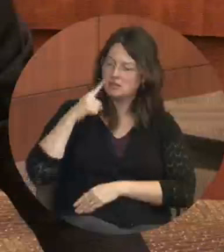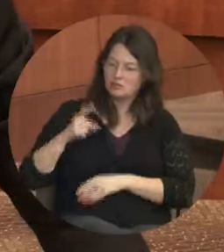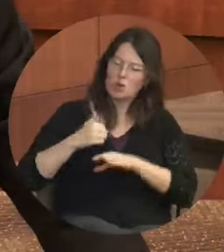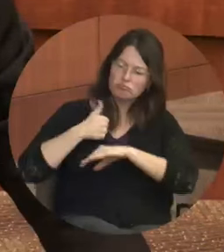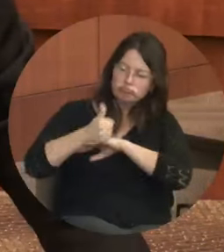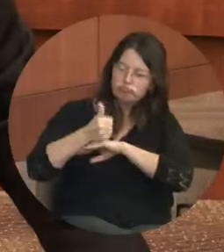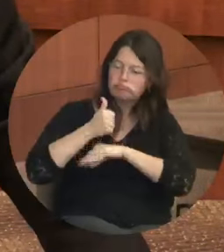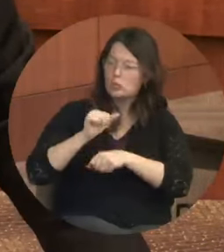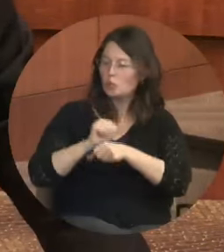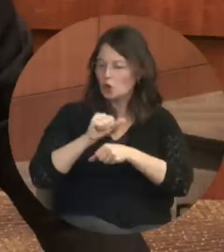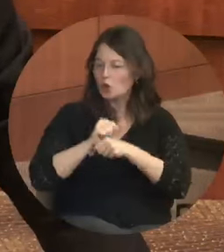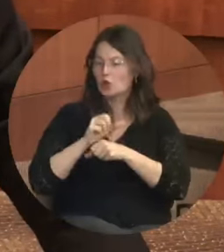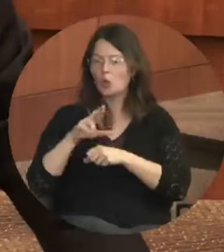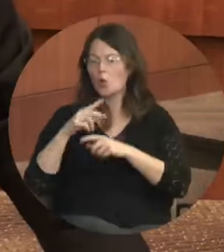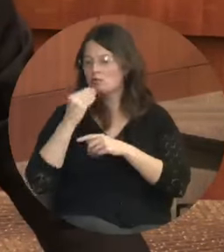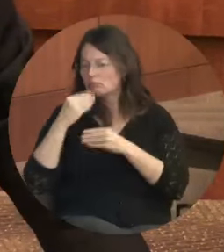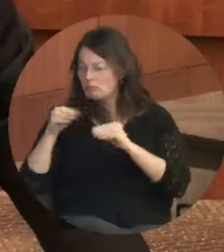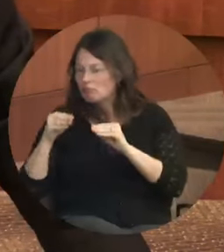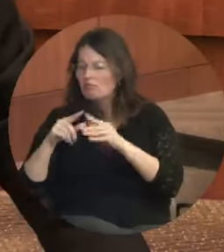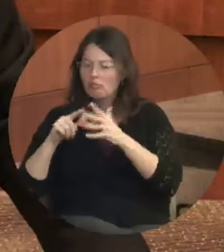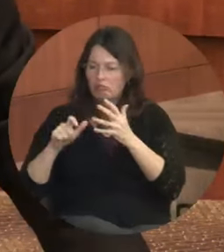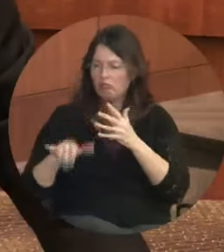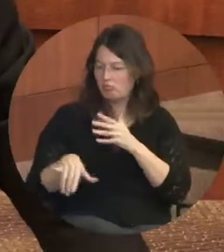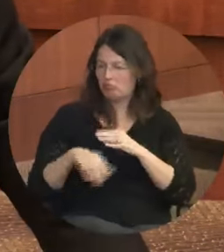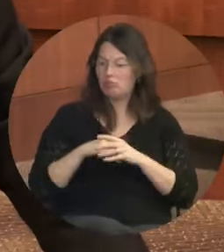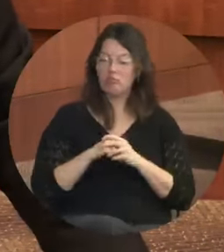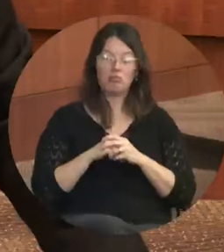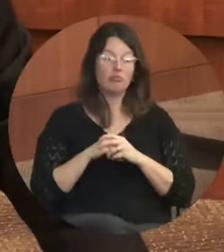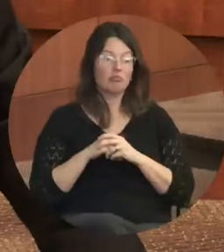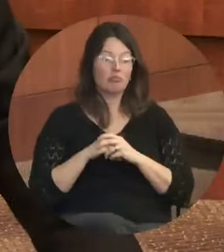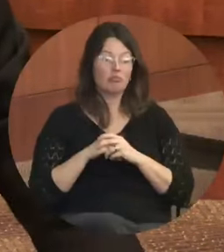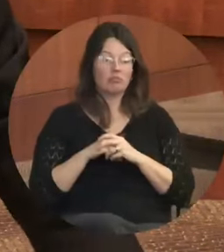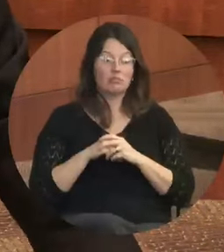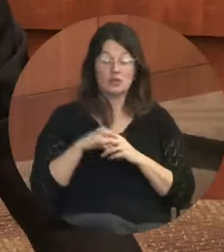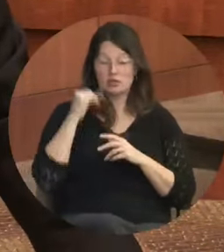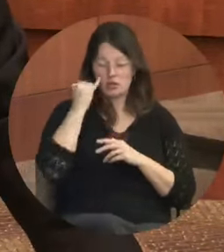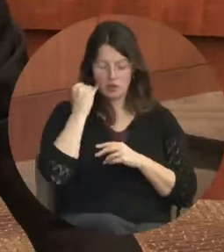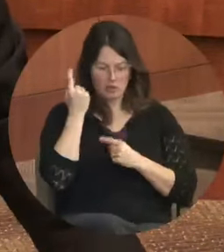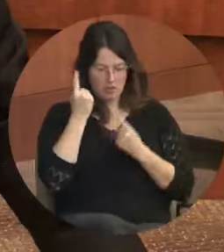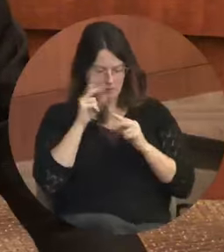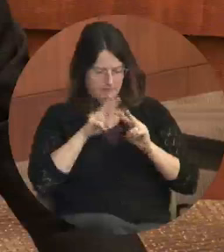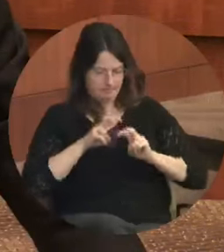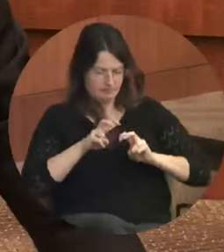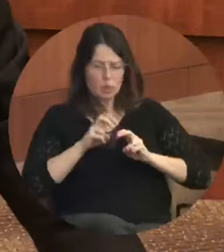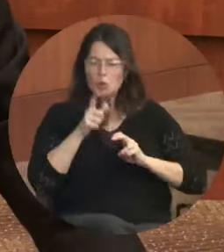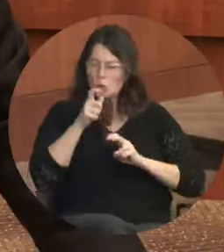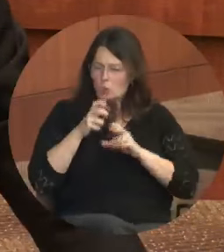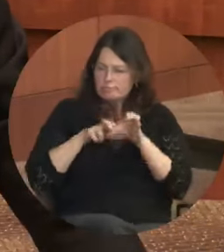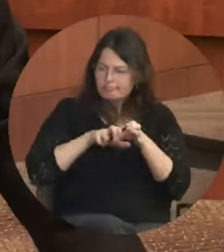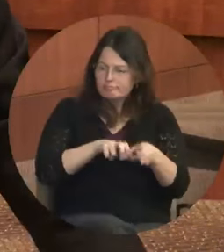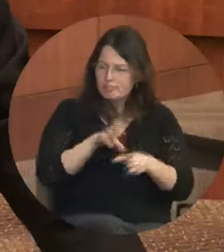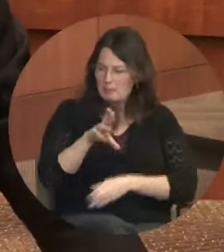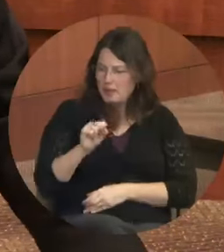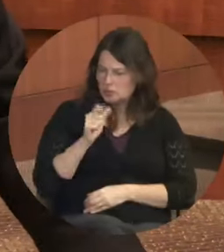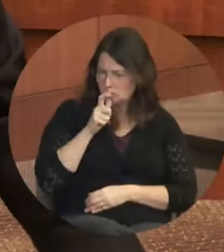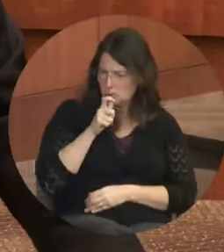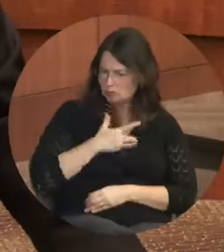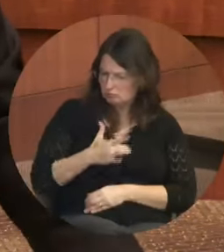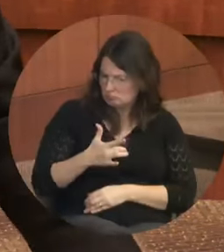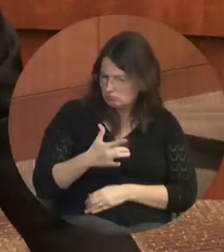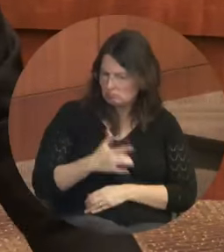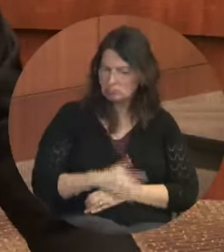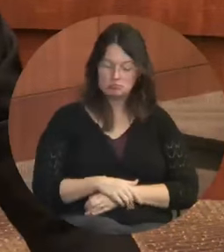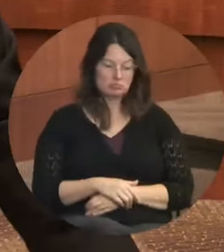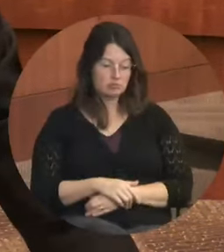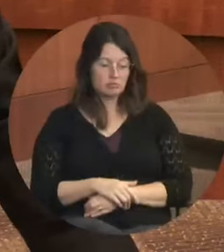transportation? So by continually examining ridership usage and we're going to do an